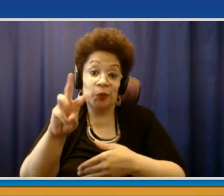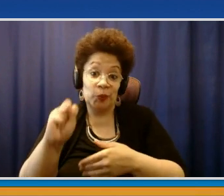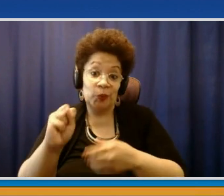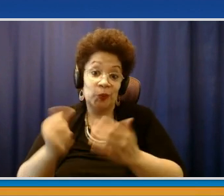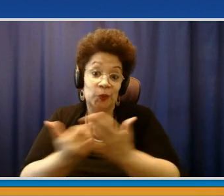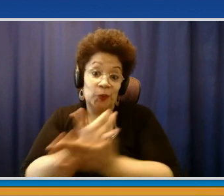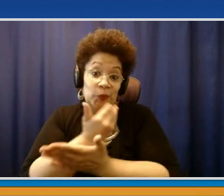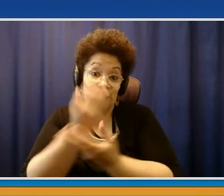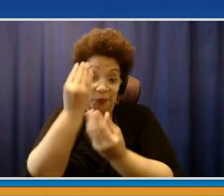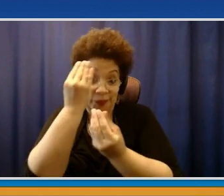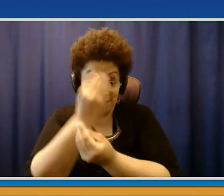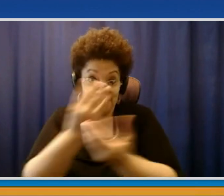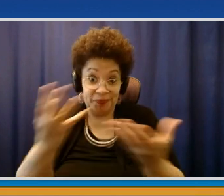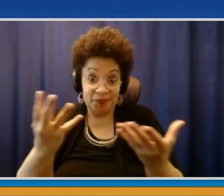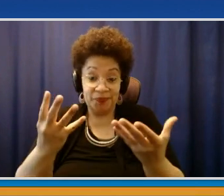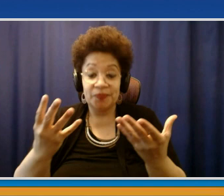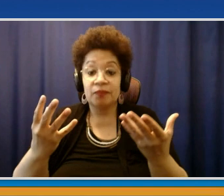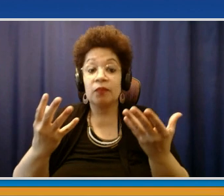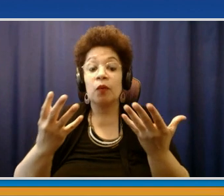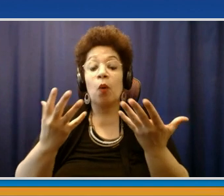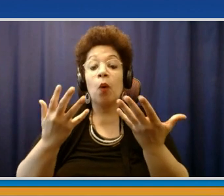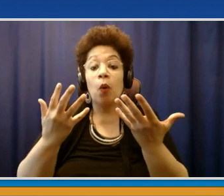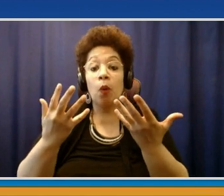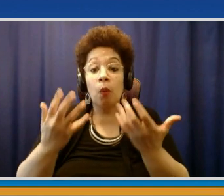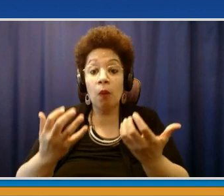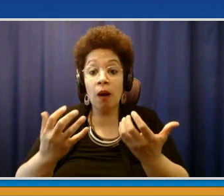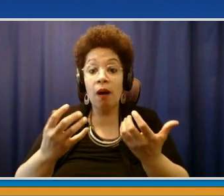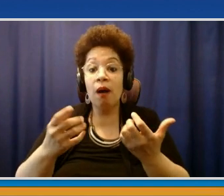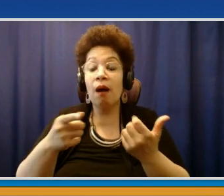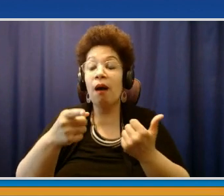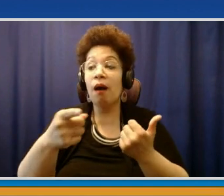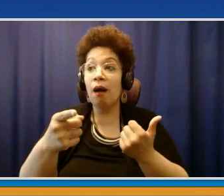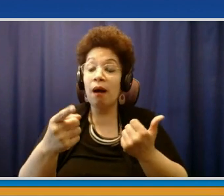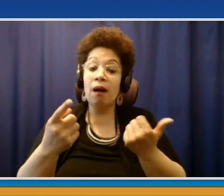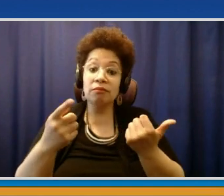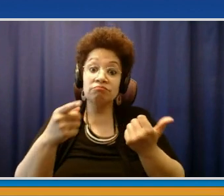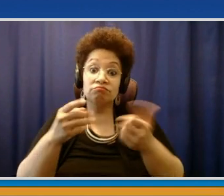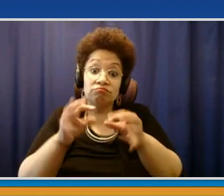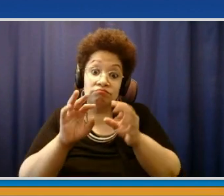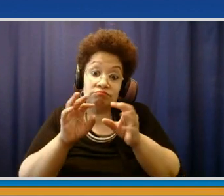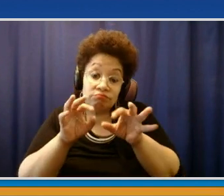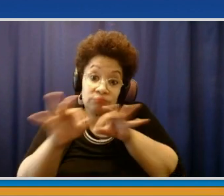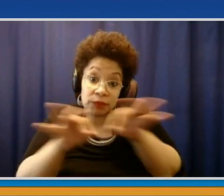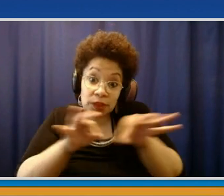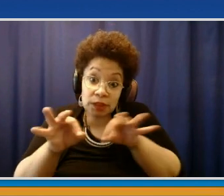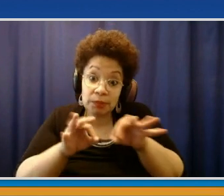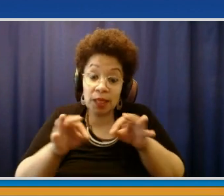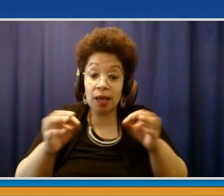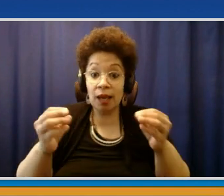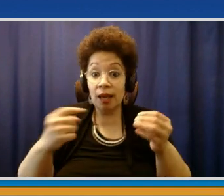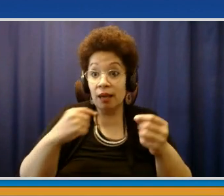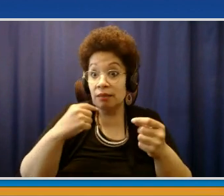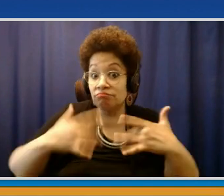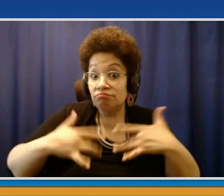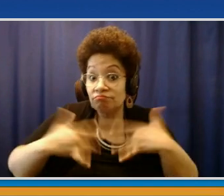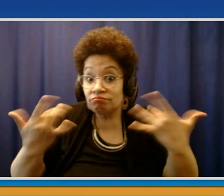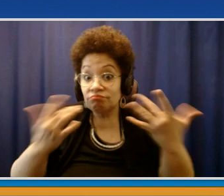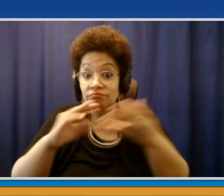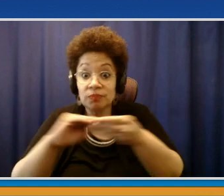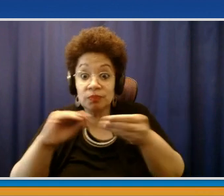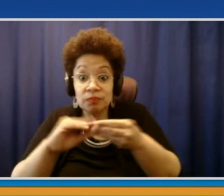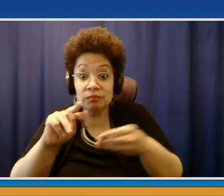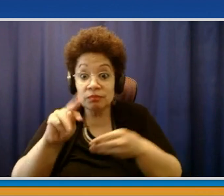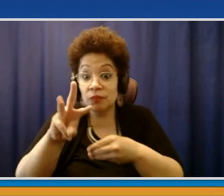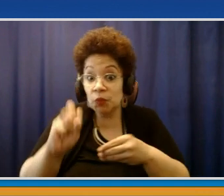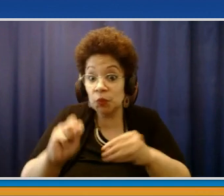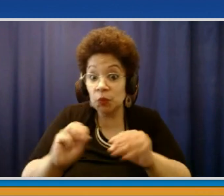transparently, but we don't want to try to commandeer time if we get back to normal. So we'll see how it goes. For right now, we're going to continue to do it twice a week,